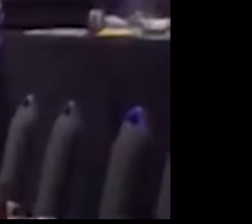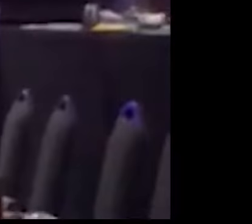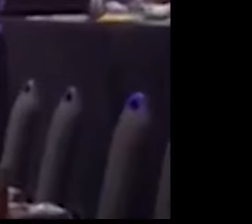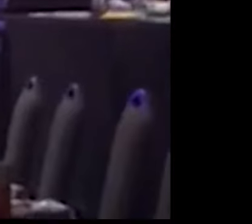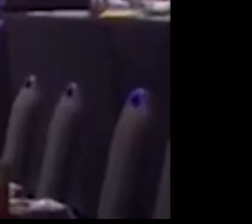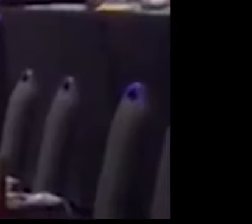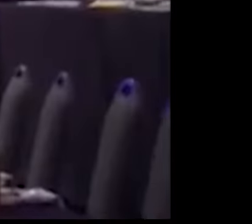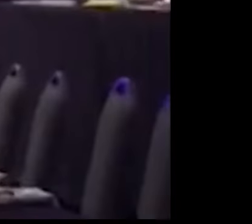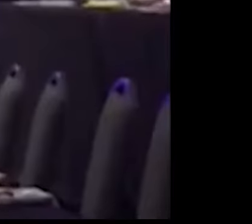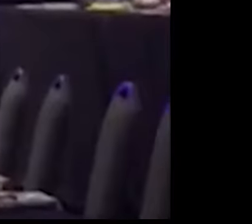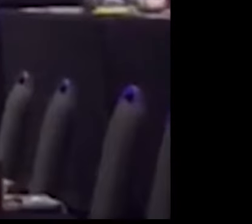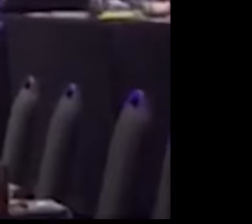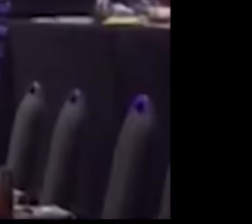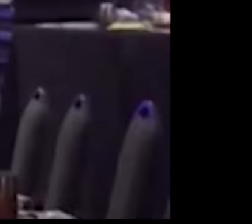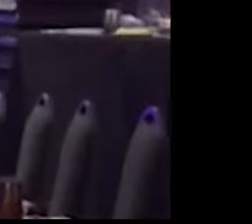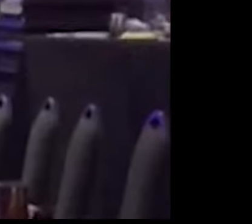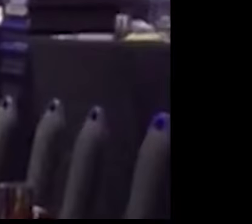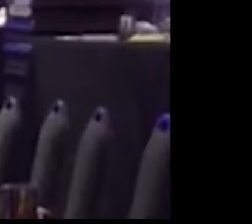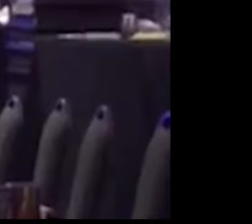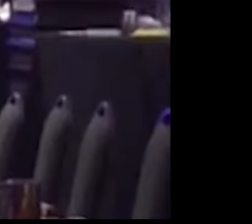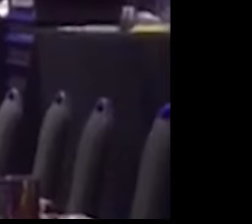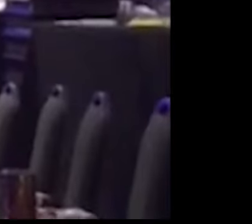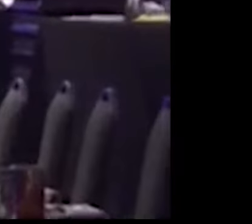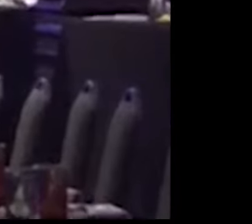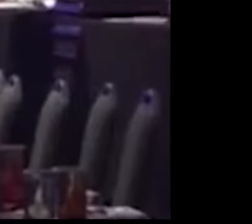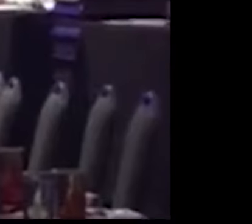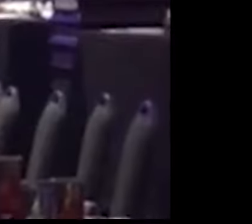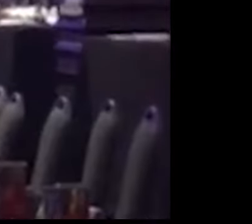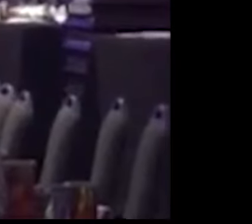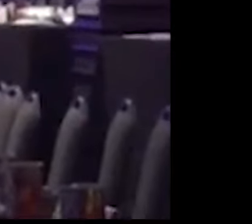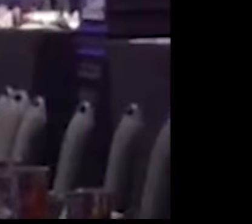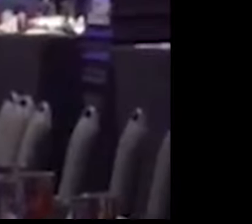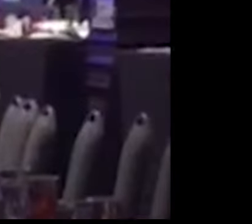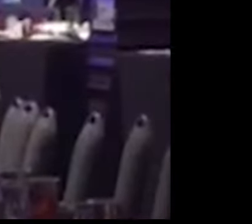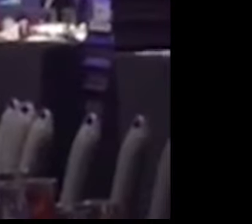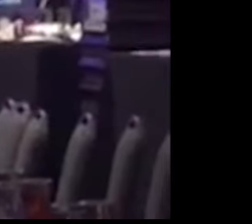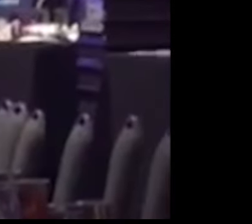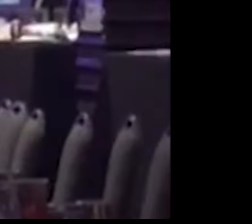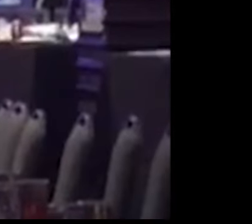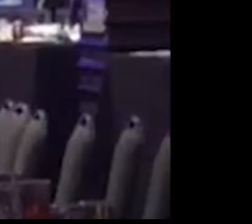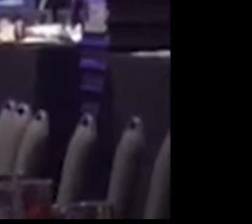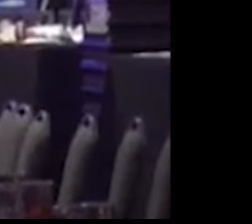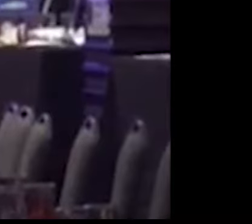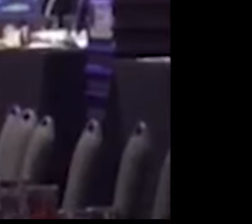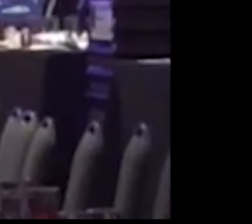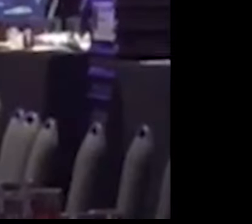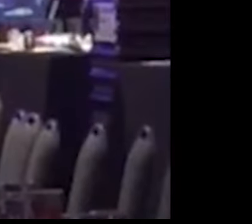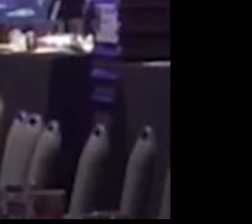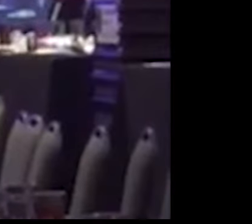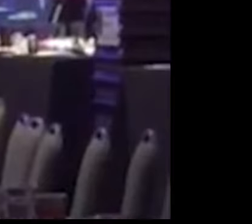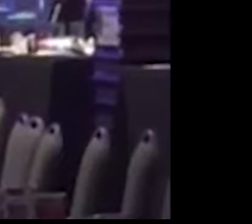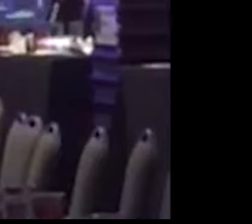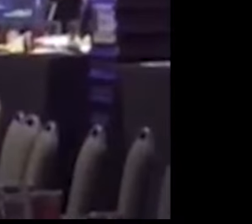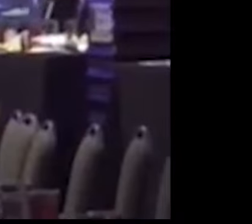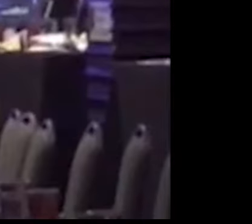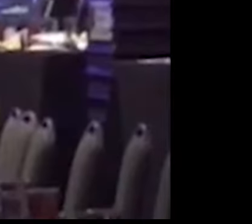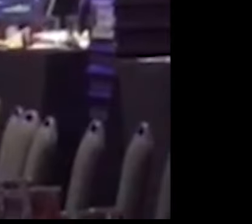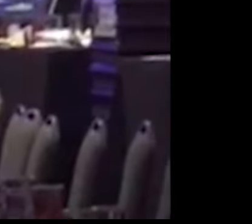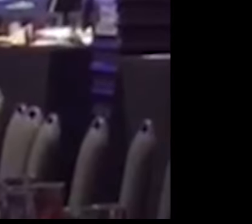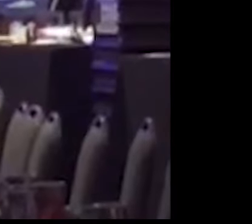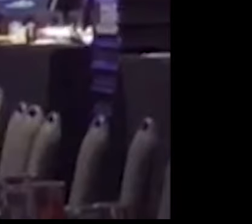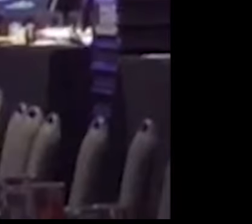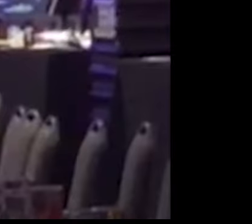All right, let's move on to 4-western hills. Tyler Sutton. Team captain Tyler was honorable mention. All-district will play in receiver,